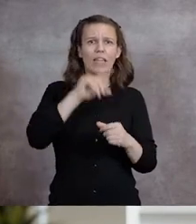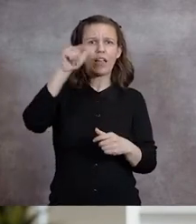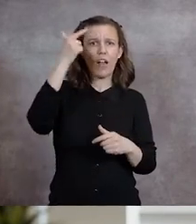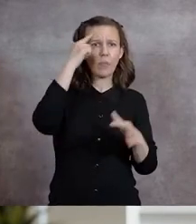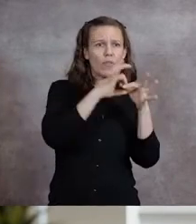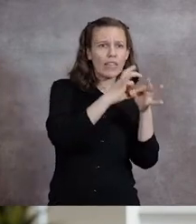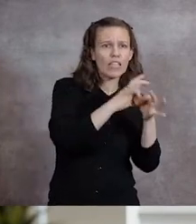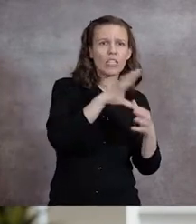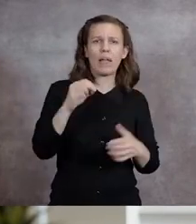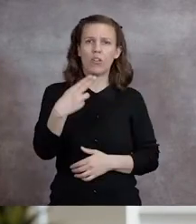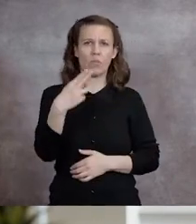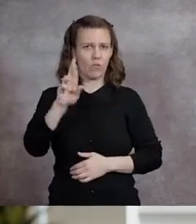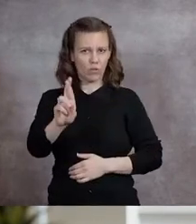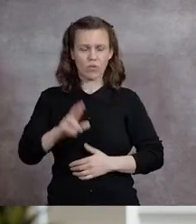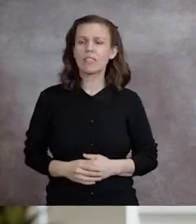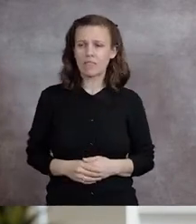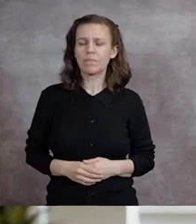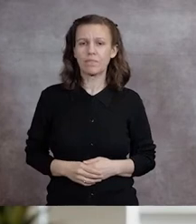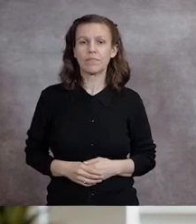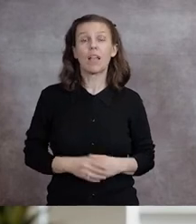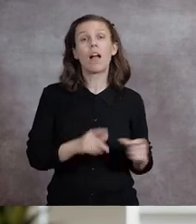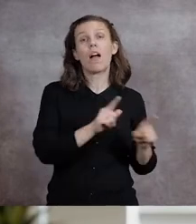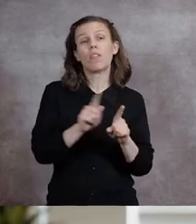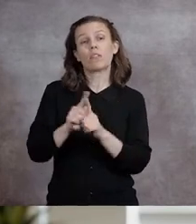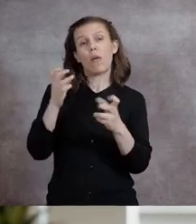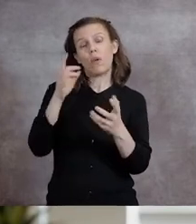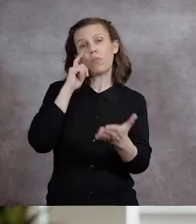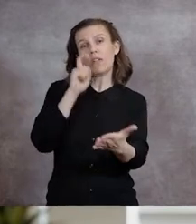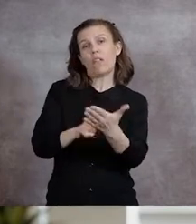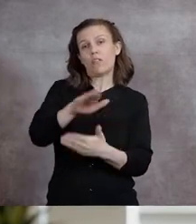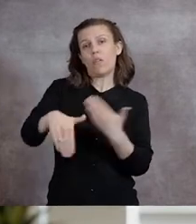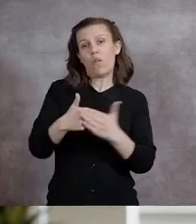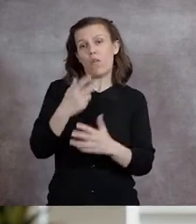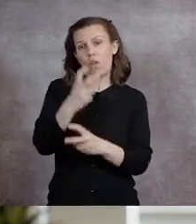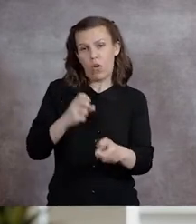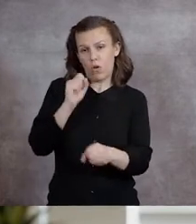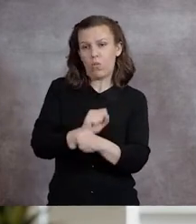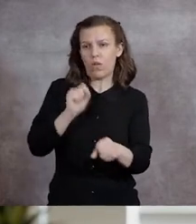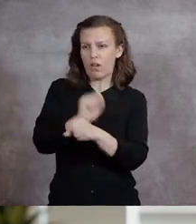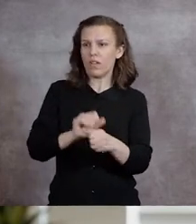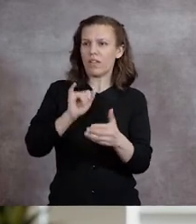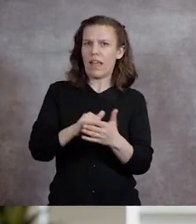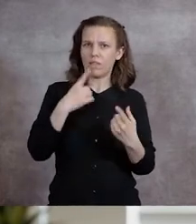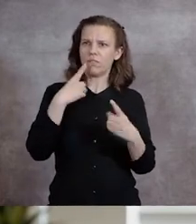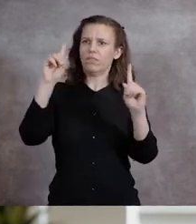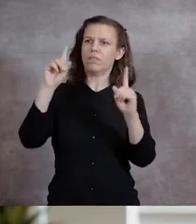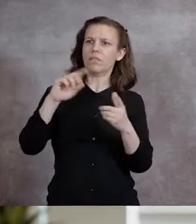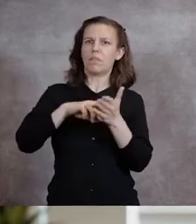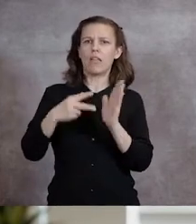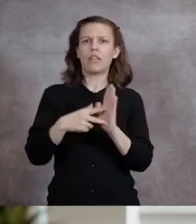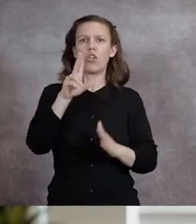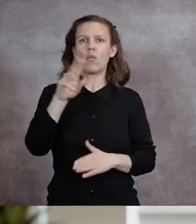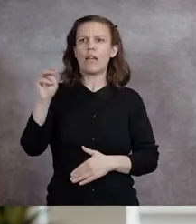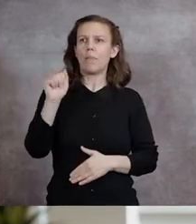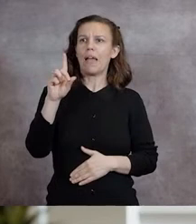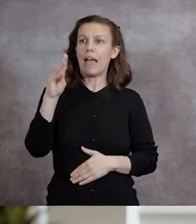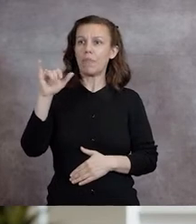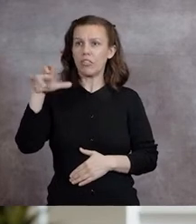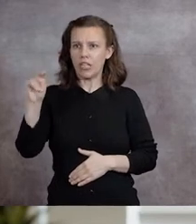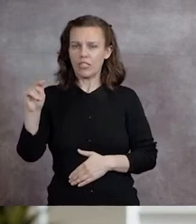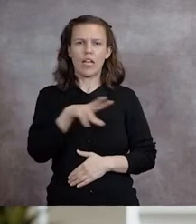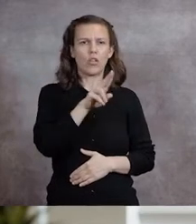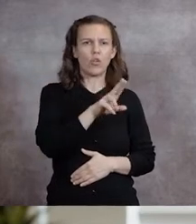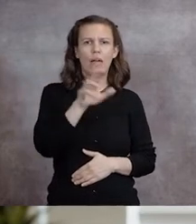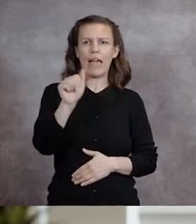Relations and Human Resources. I also want to acknowledge all the hard work that resulted in the UNM administration and